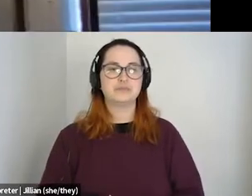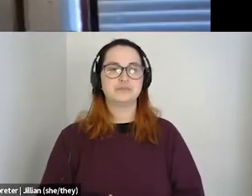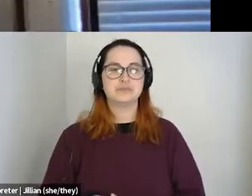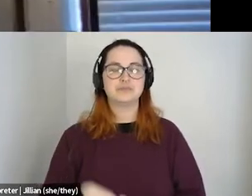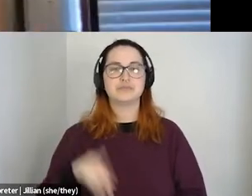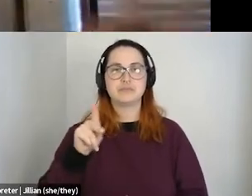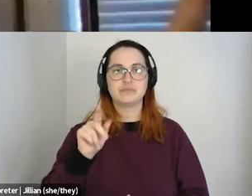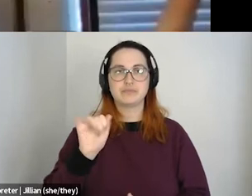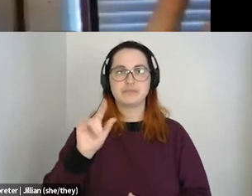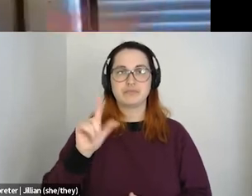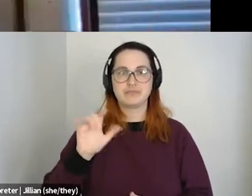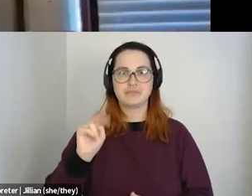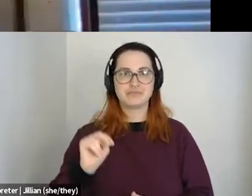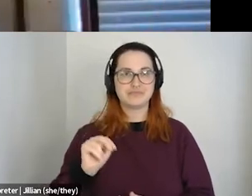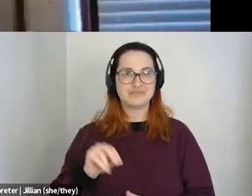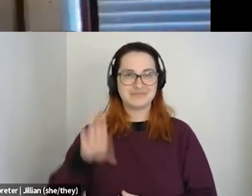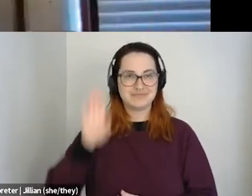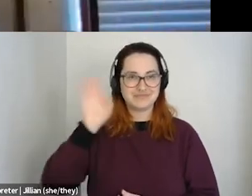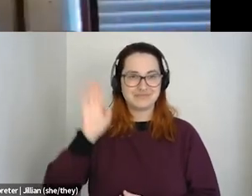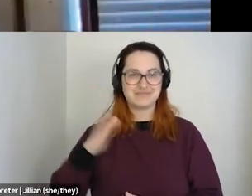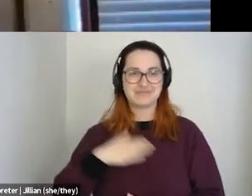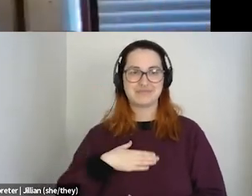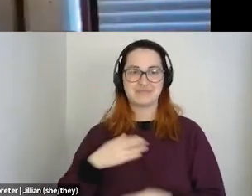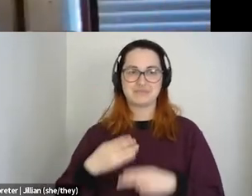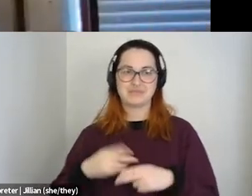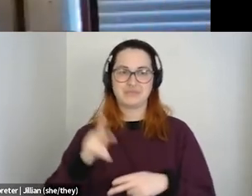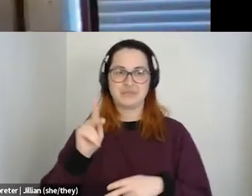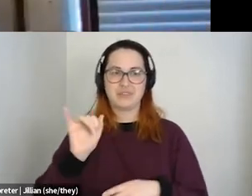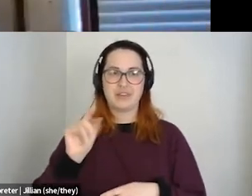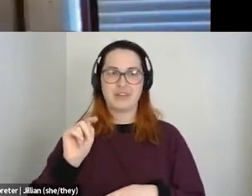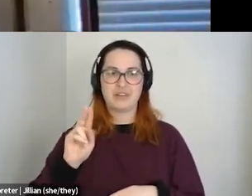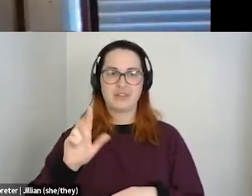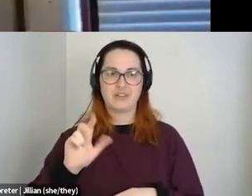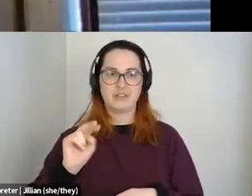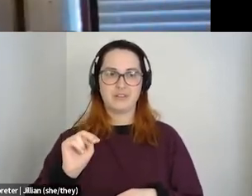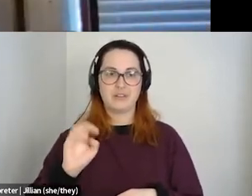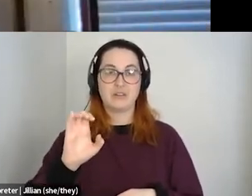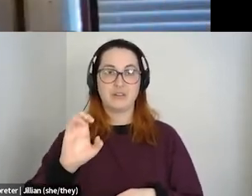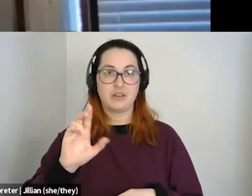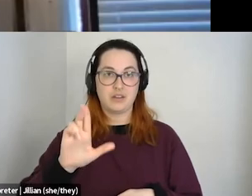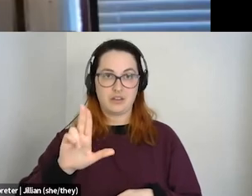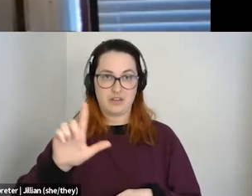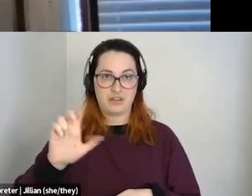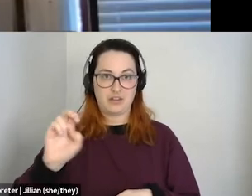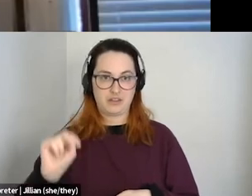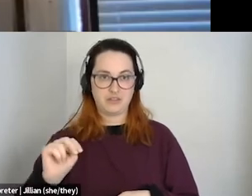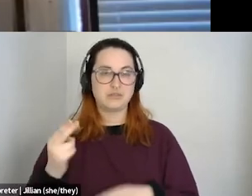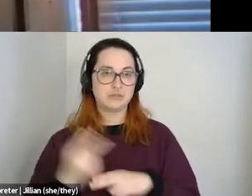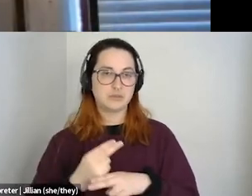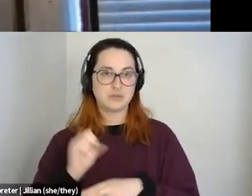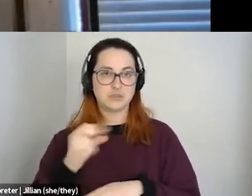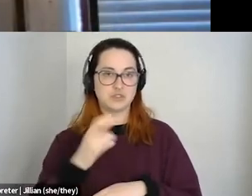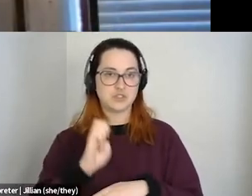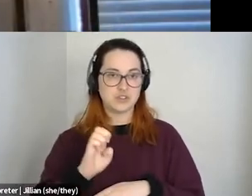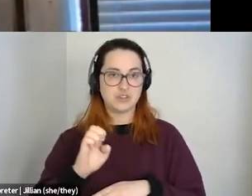Absolutely. Hello, everyone. My name is Caitlin Cullen. I go by she, they pronouns. I'm also in